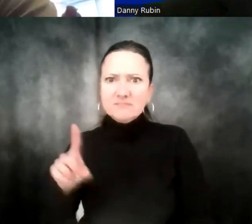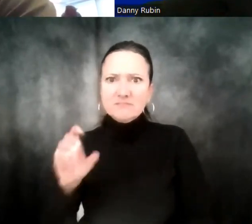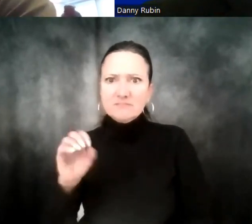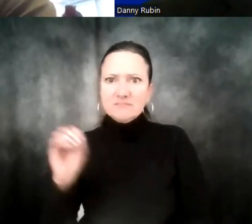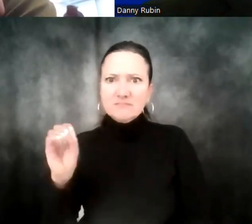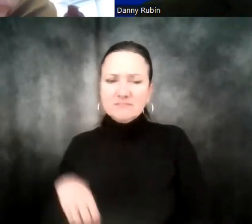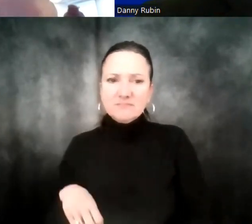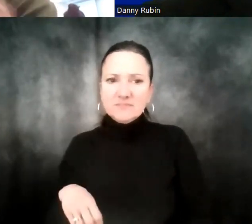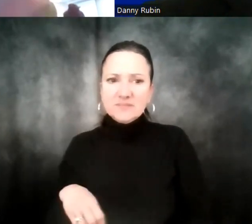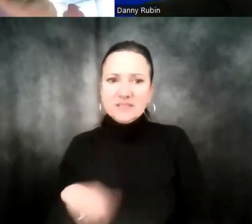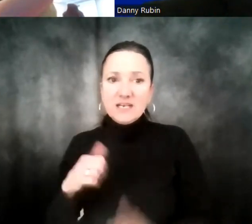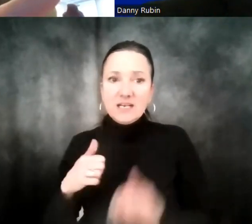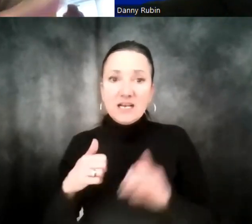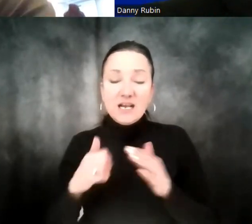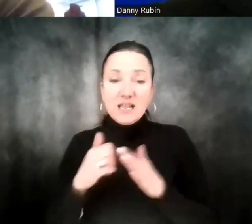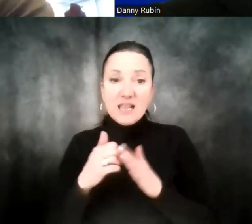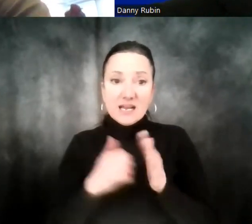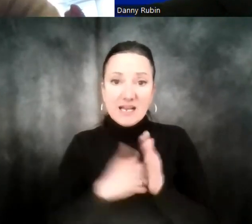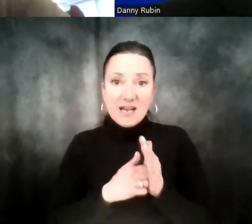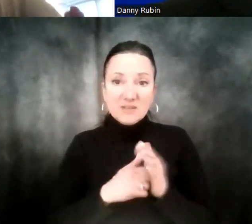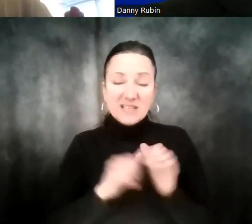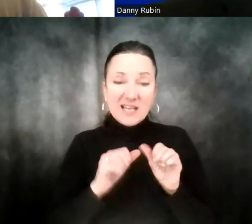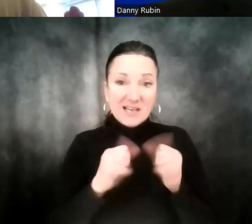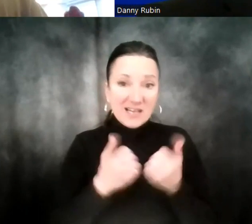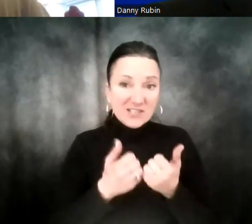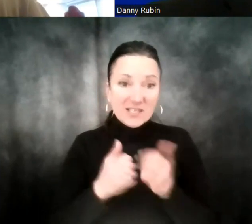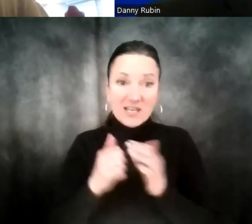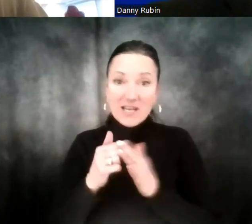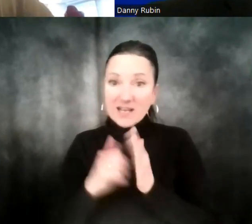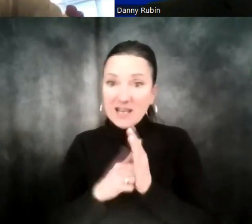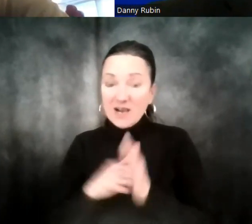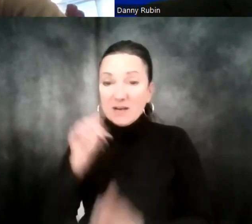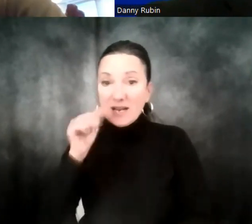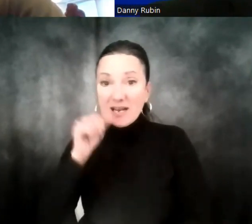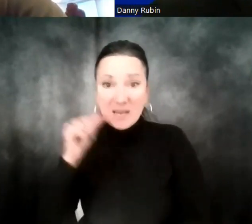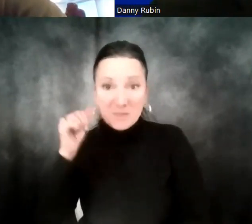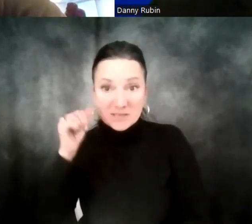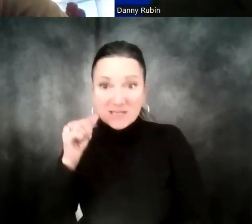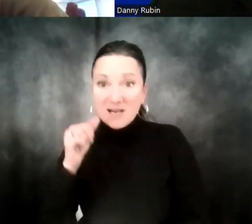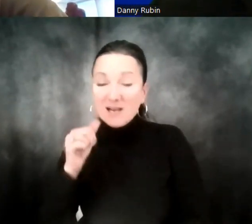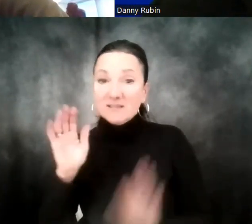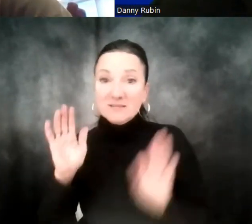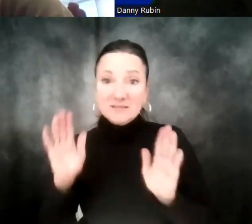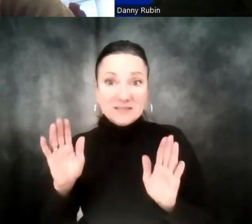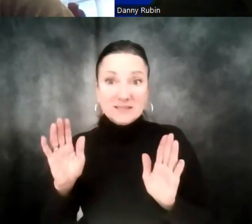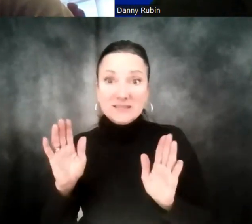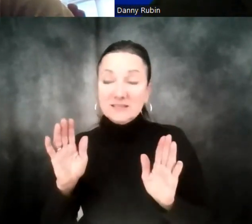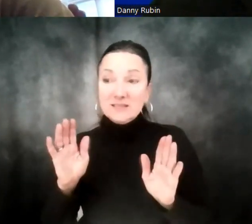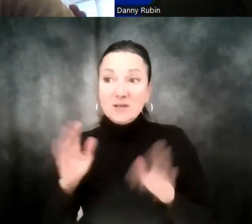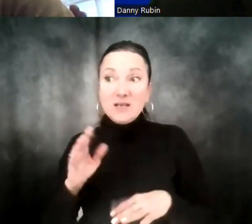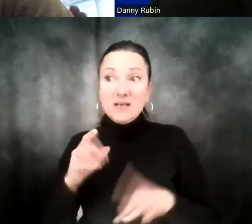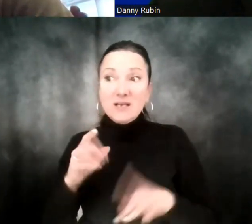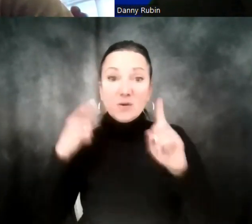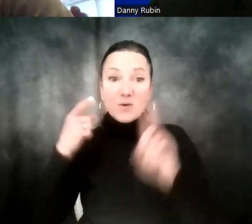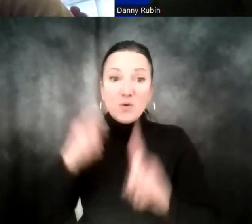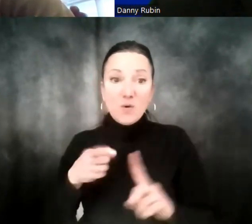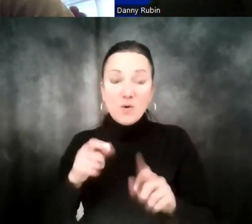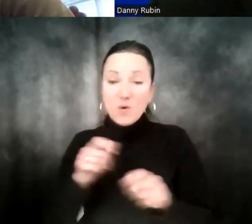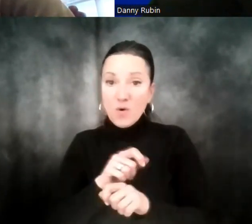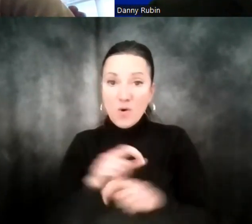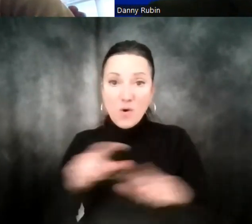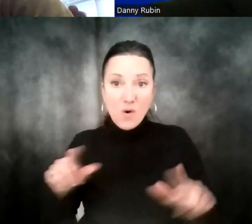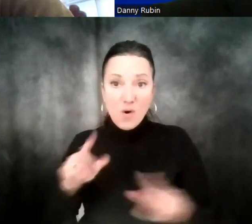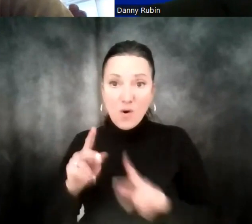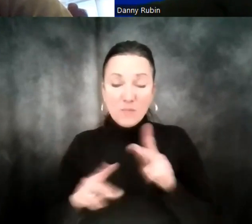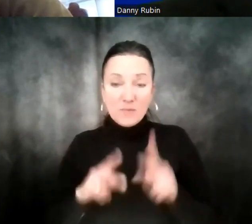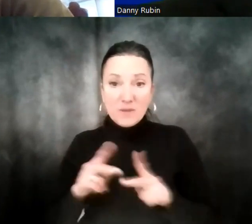So, whether it's an account executive that works at an agency or, in my case, working for Amazon directly. At the end of the day, like I said earlier, you are the point of contact